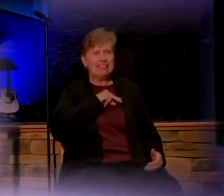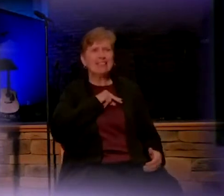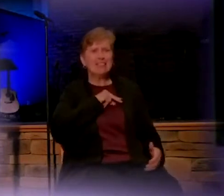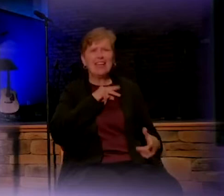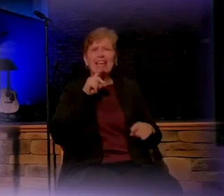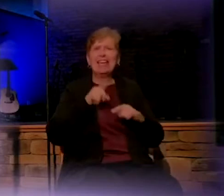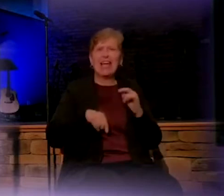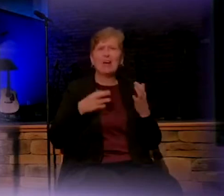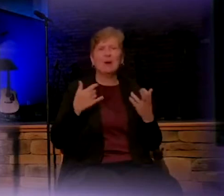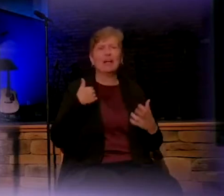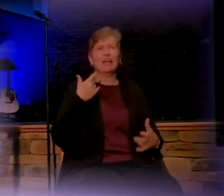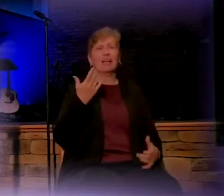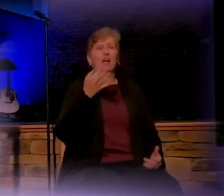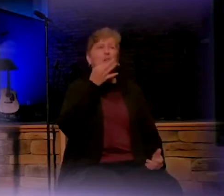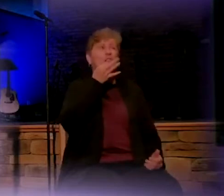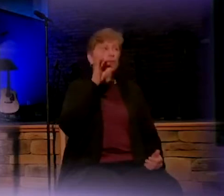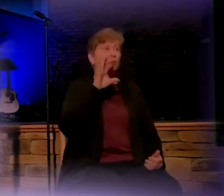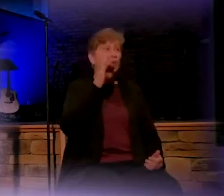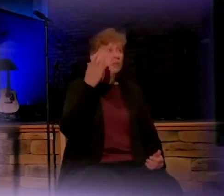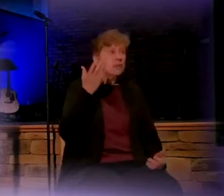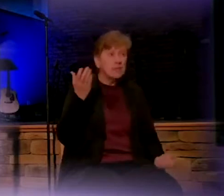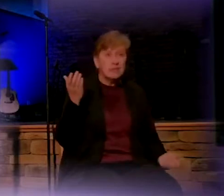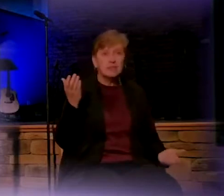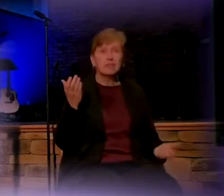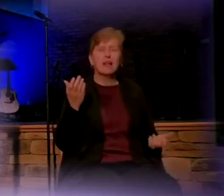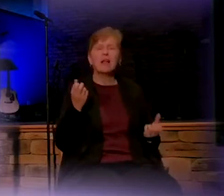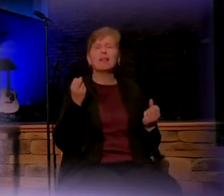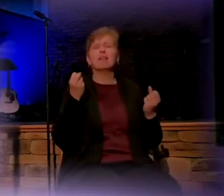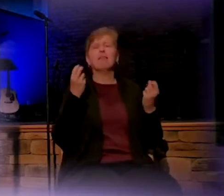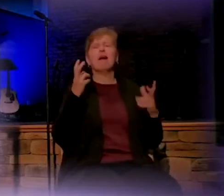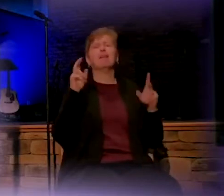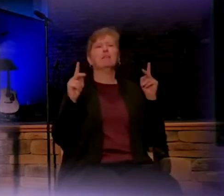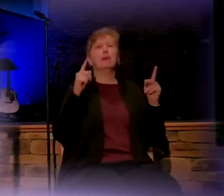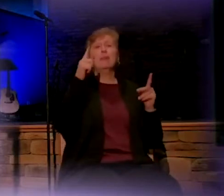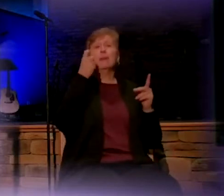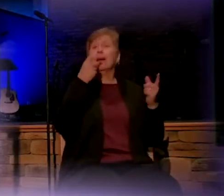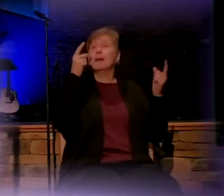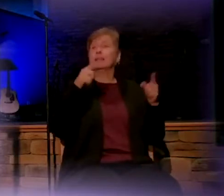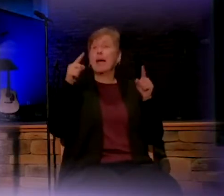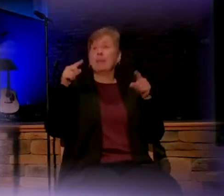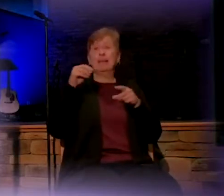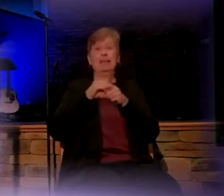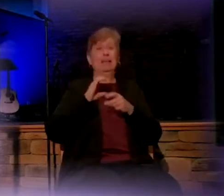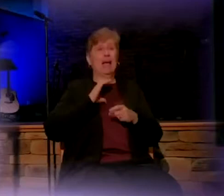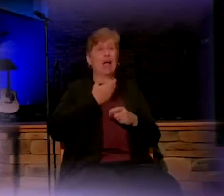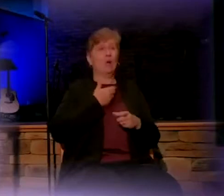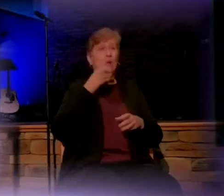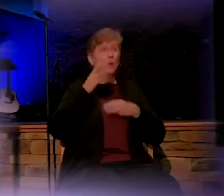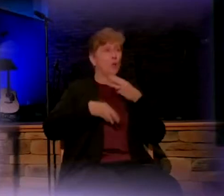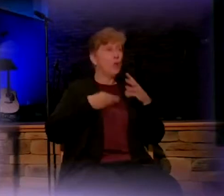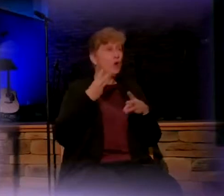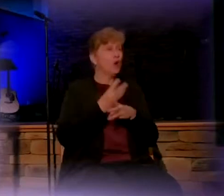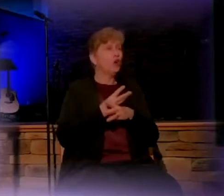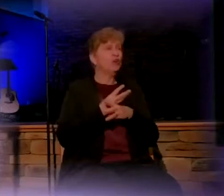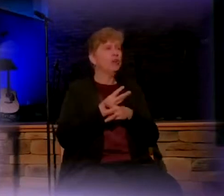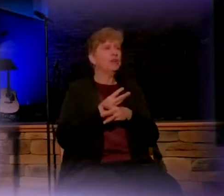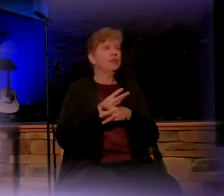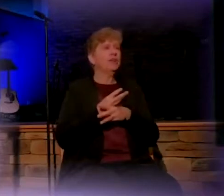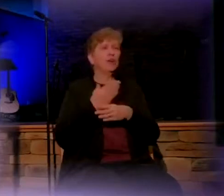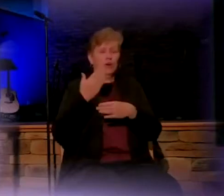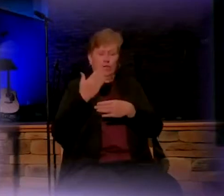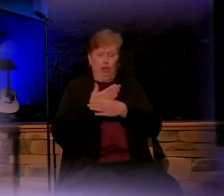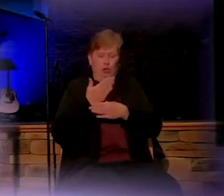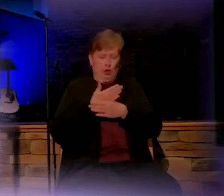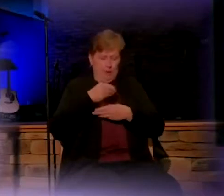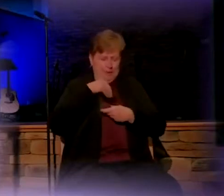And now Christmas is just around the corner. For a lot of people, because of what is happening in our world, there is disturbance inside.